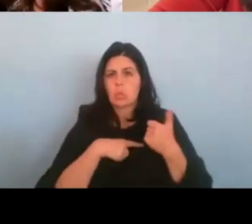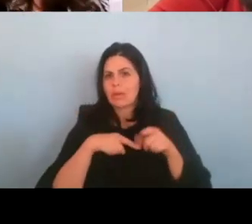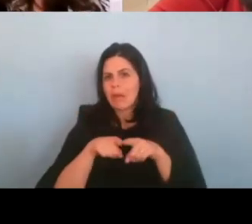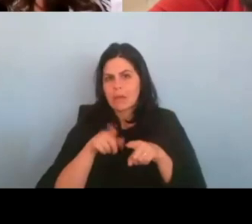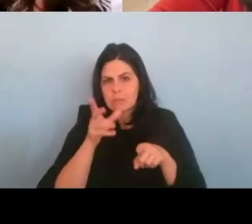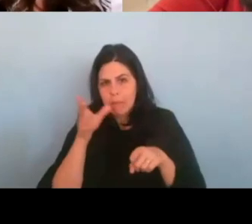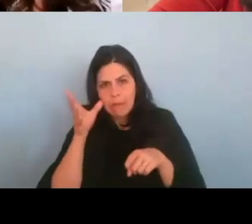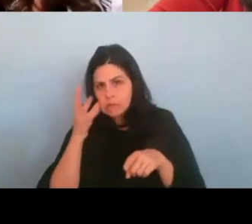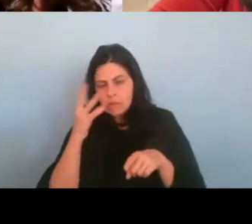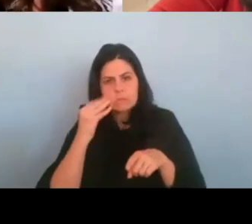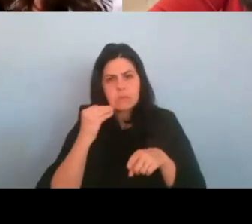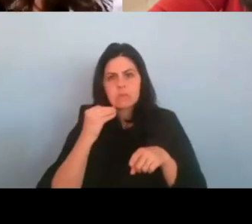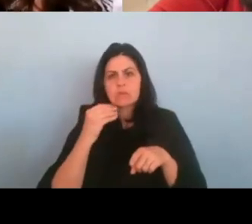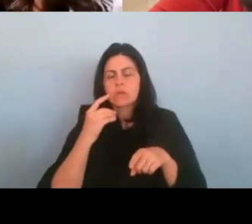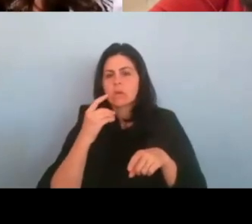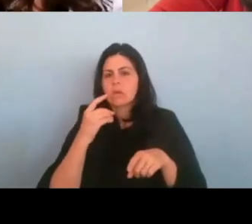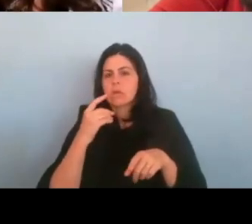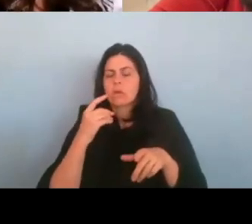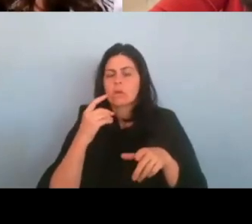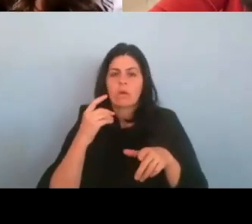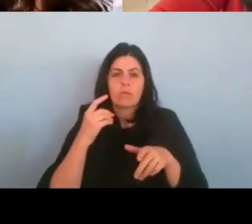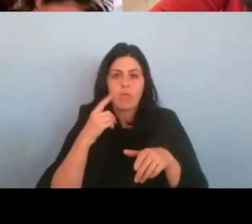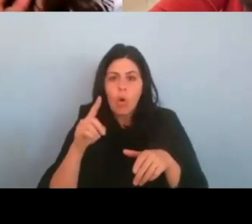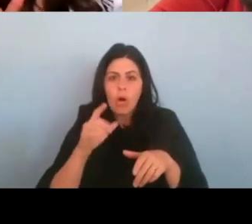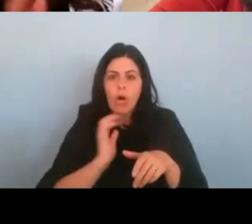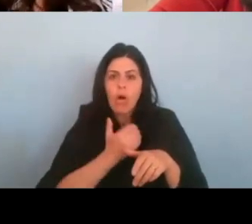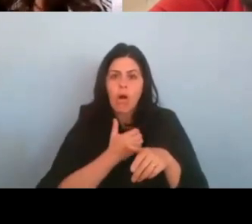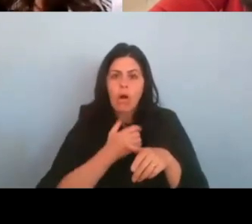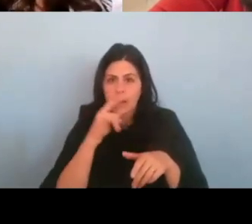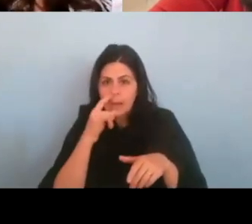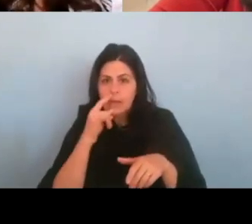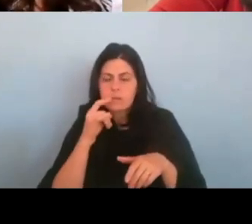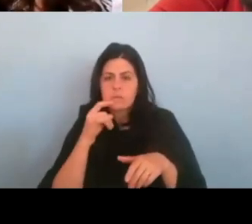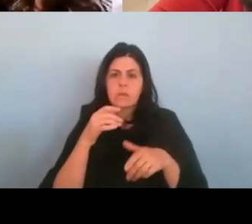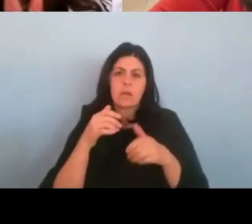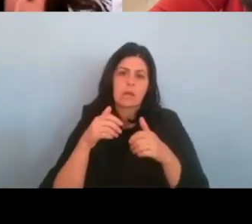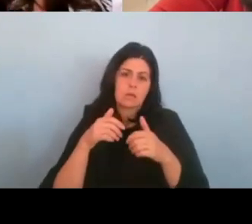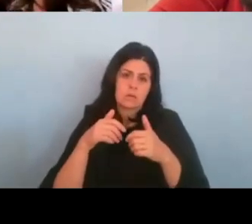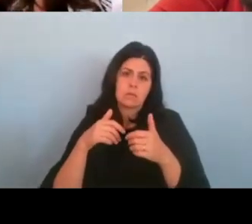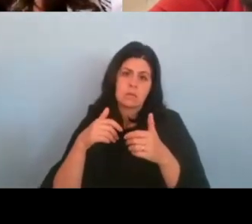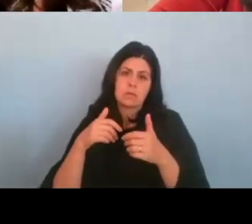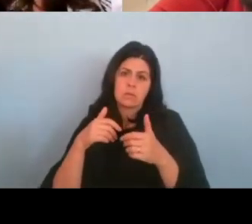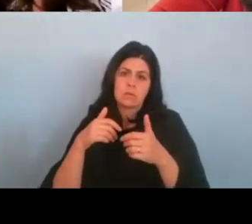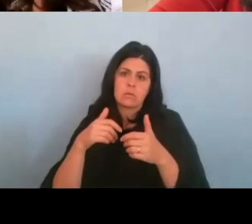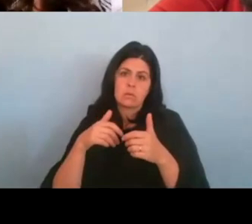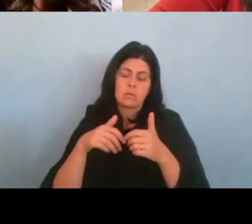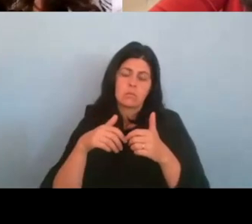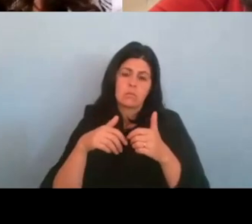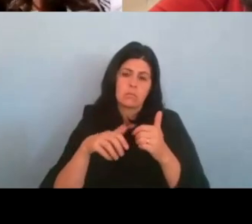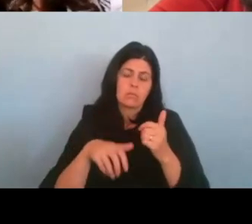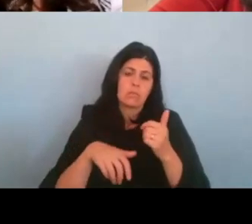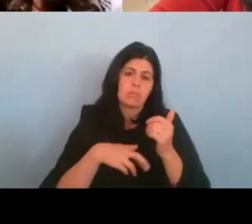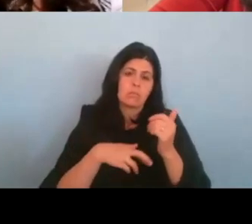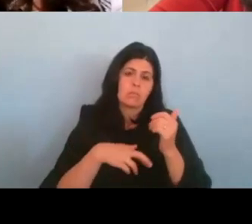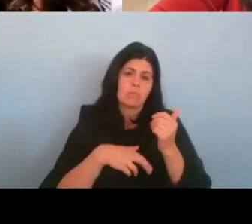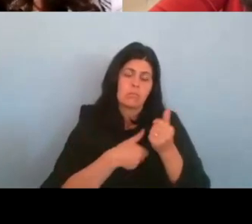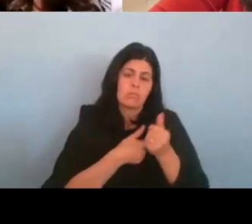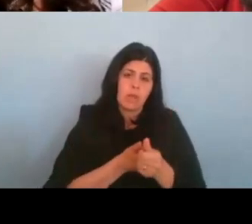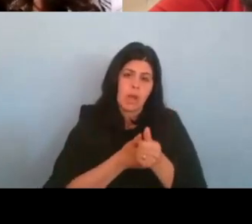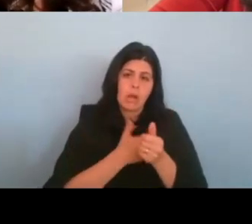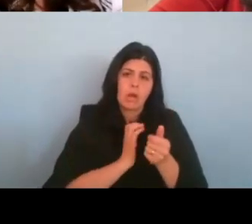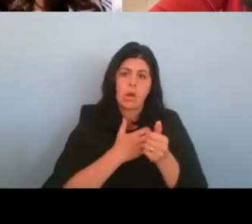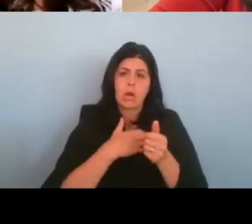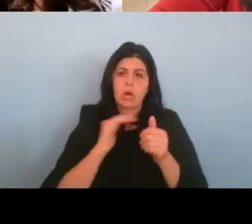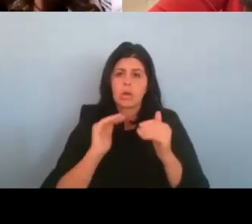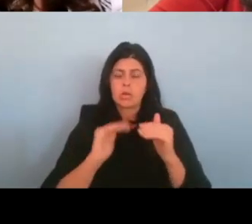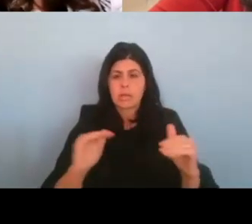our kids and with our kids. So, um, it was, you know, it was, it took me down memory lane a little bit, certainly, um, in thinking